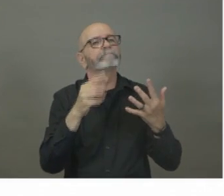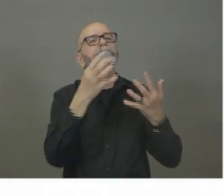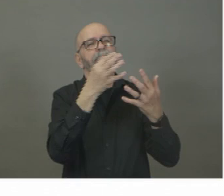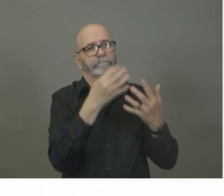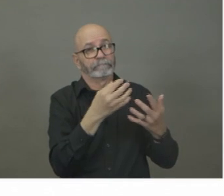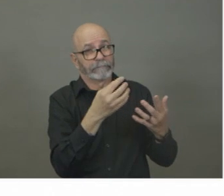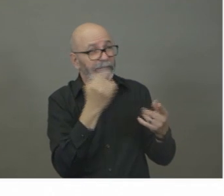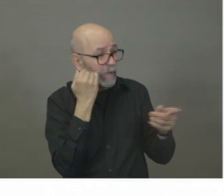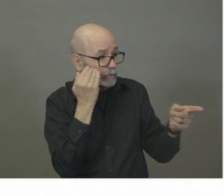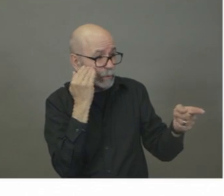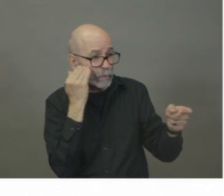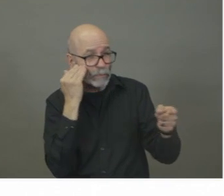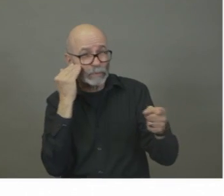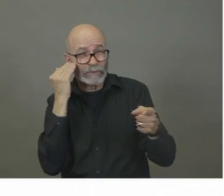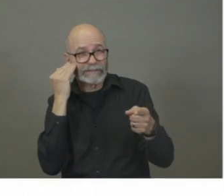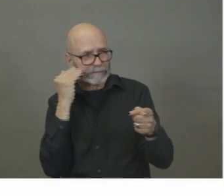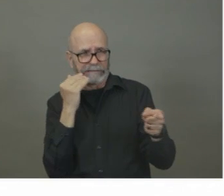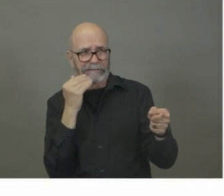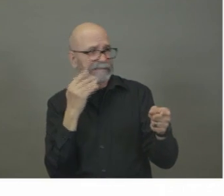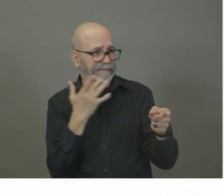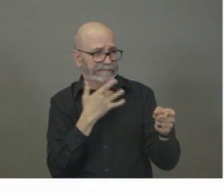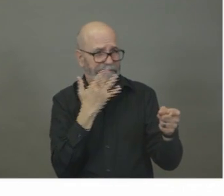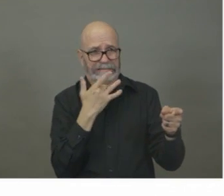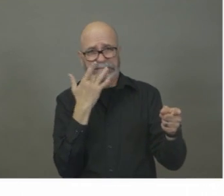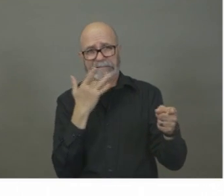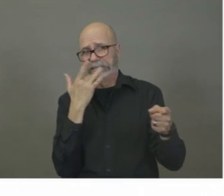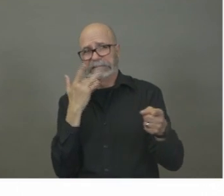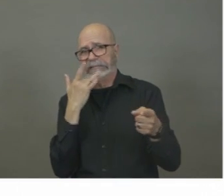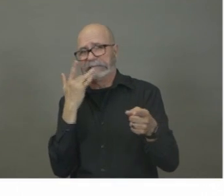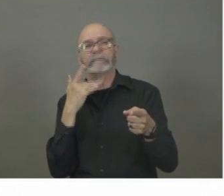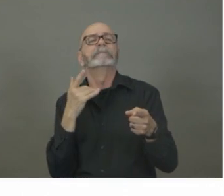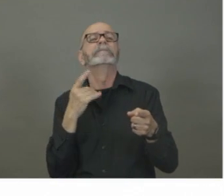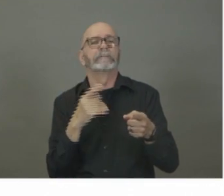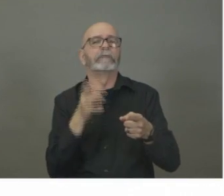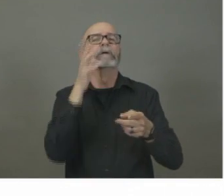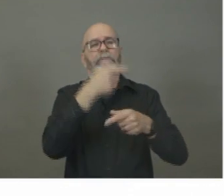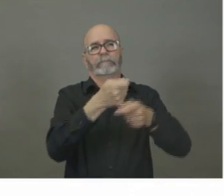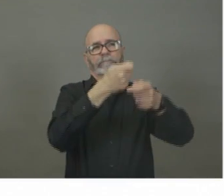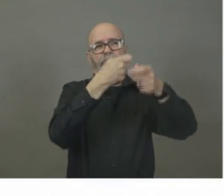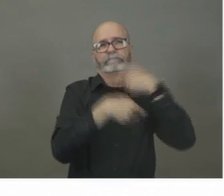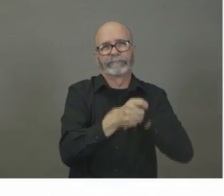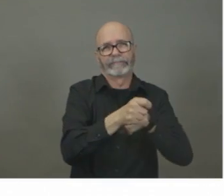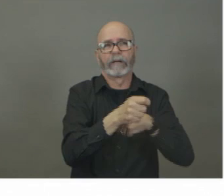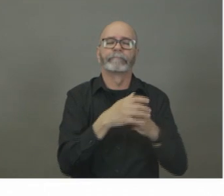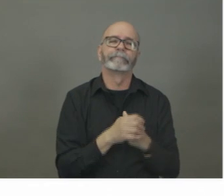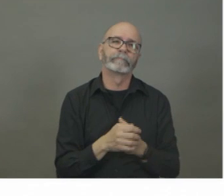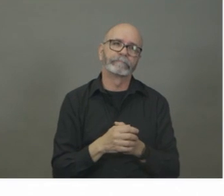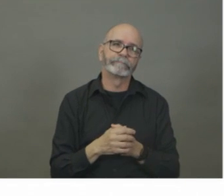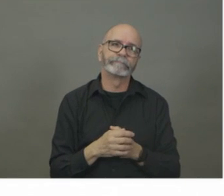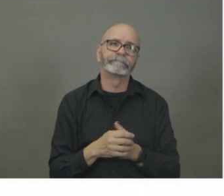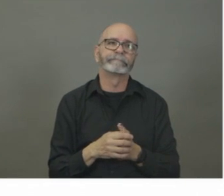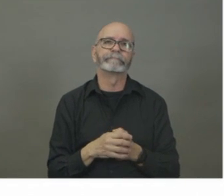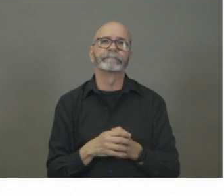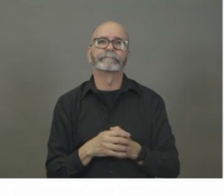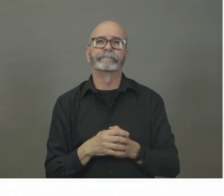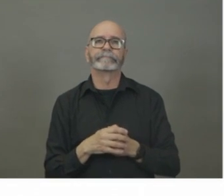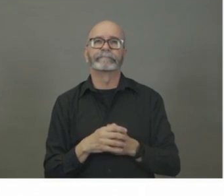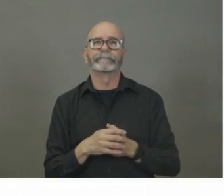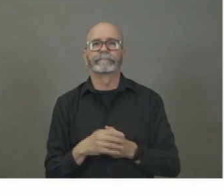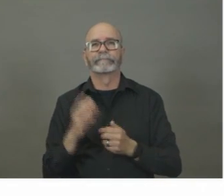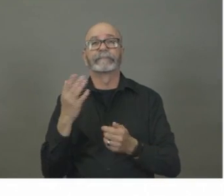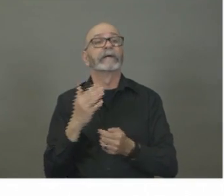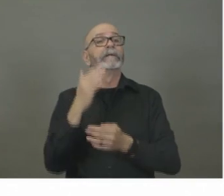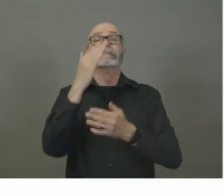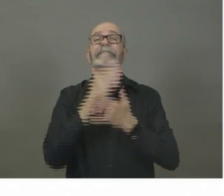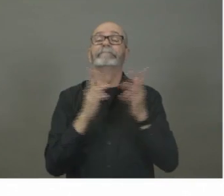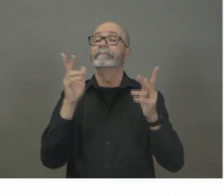know will exist because there, uh, it is one of the sectors where, because it is, it is a committed break for teachers. Unlike other sectors where we